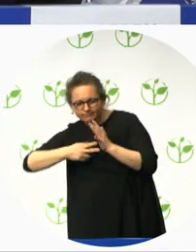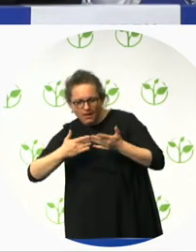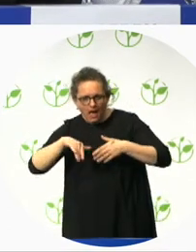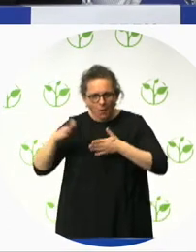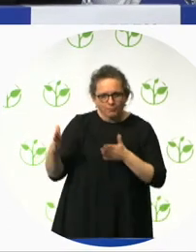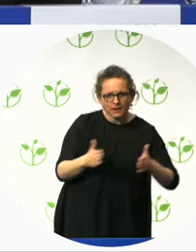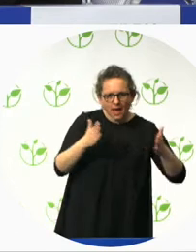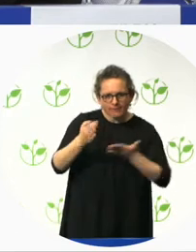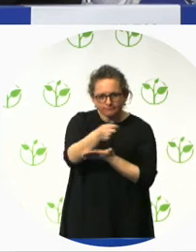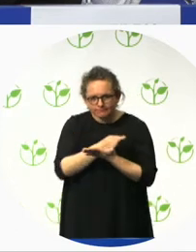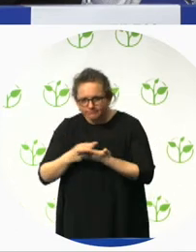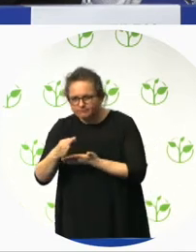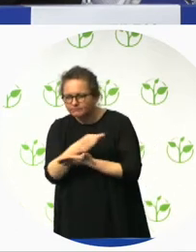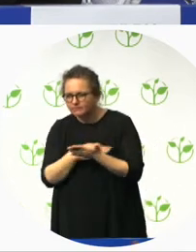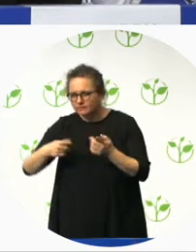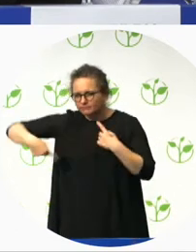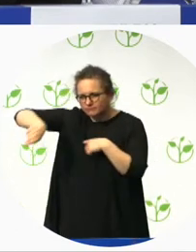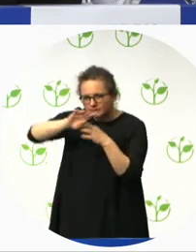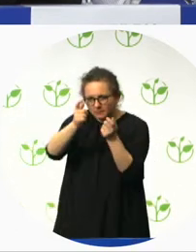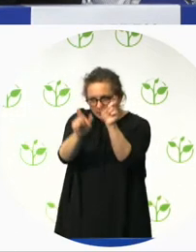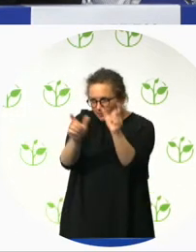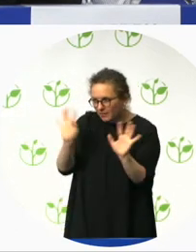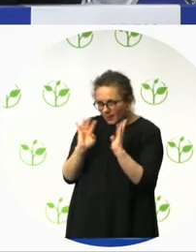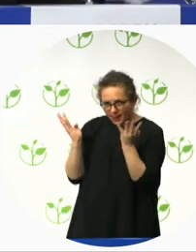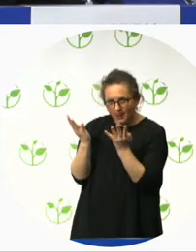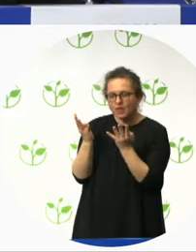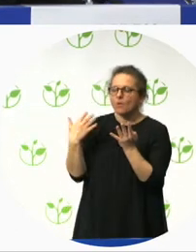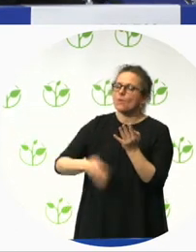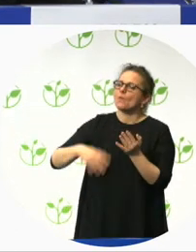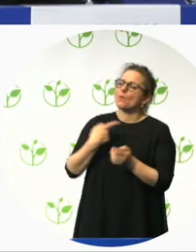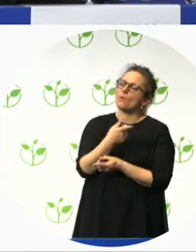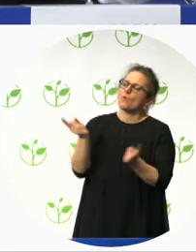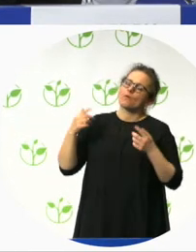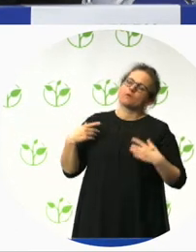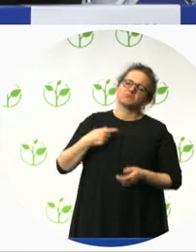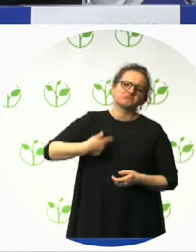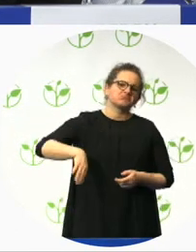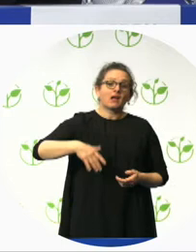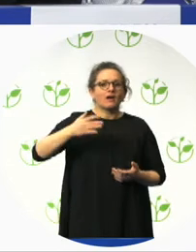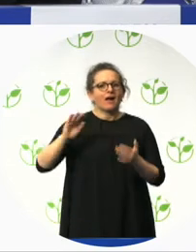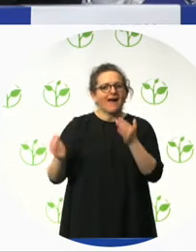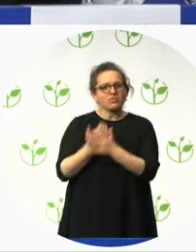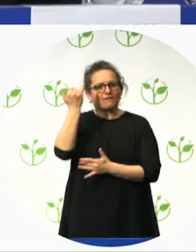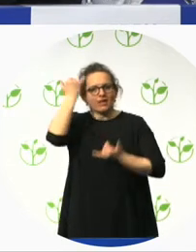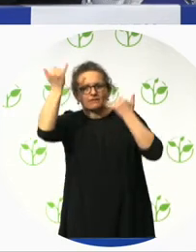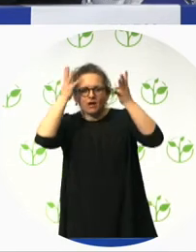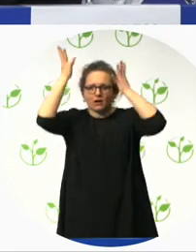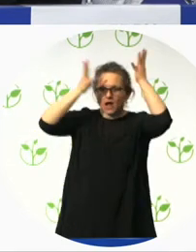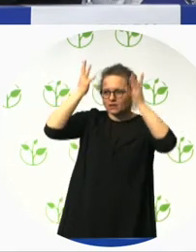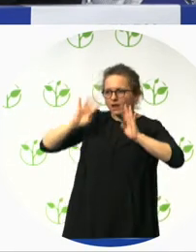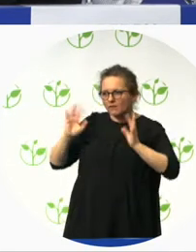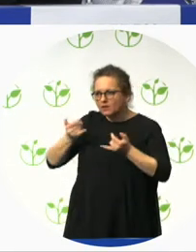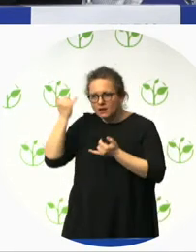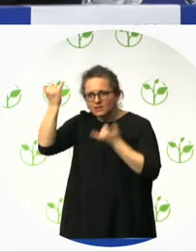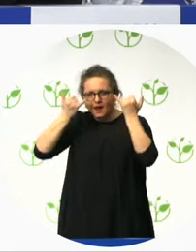environment. Uh, the thing I'm probably most proud of, uh, you know, beyond the measures. Is the fact that, um,